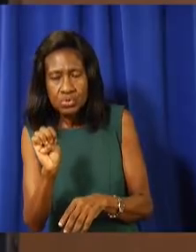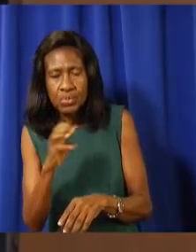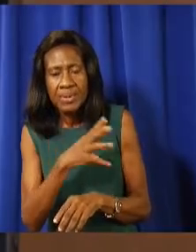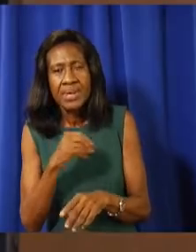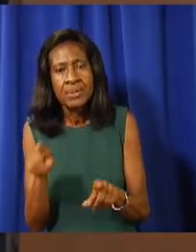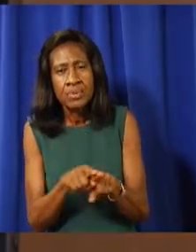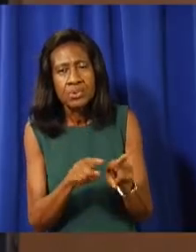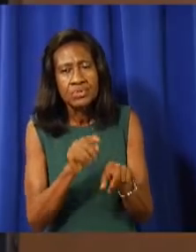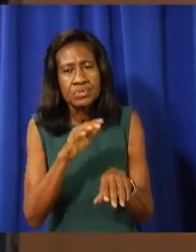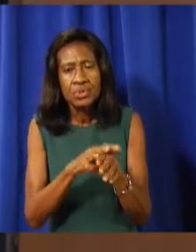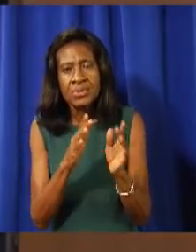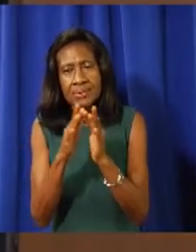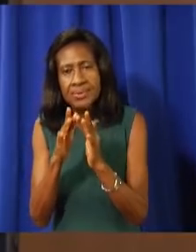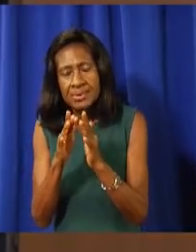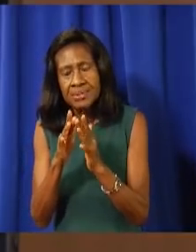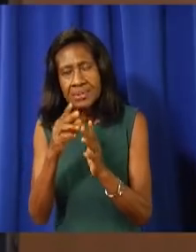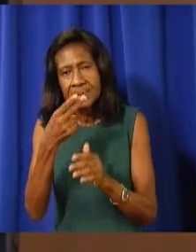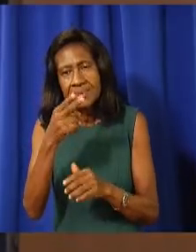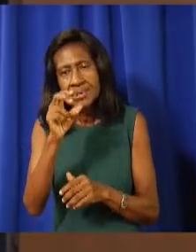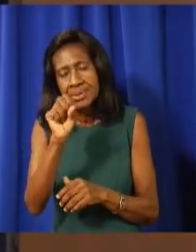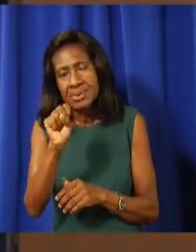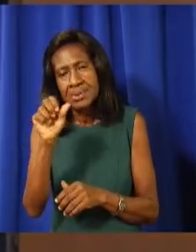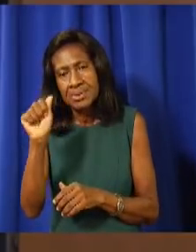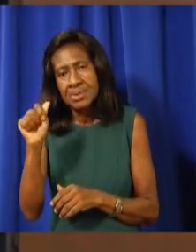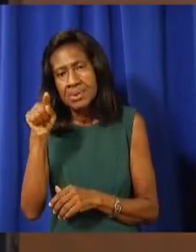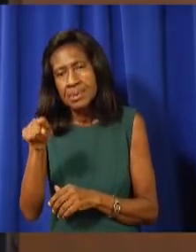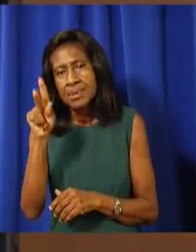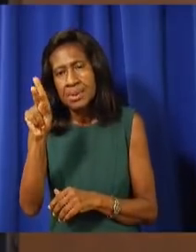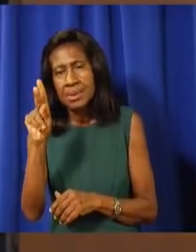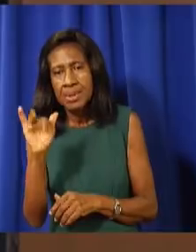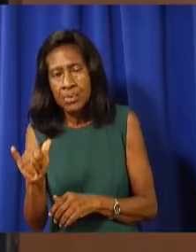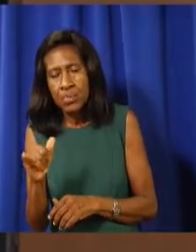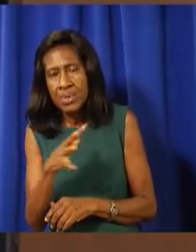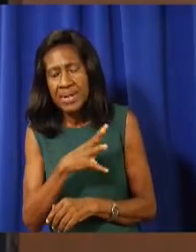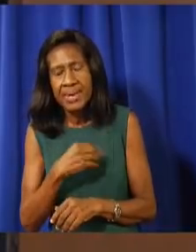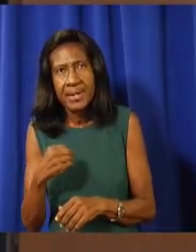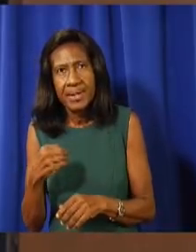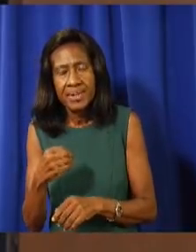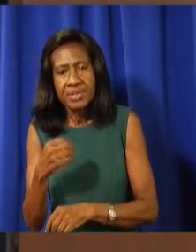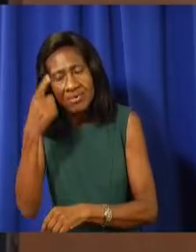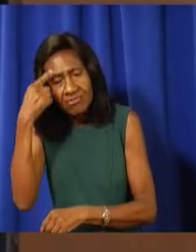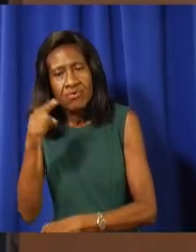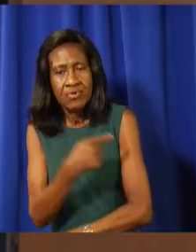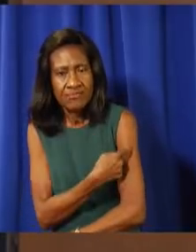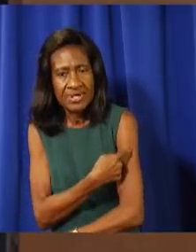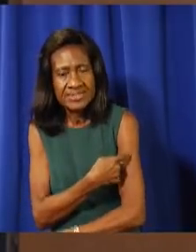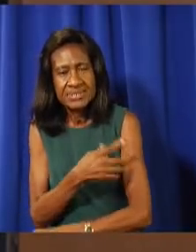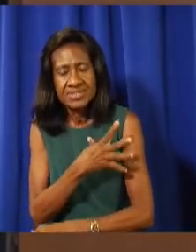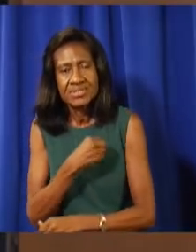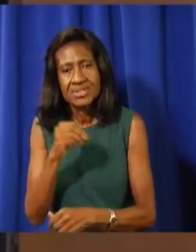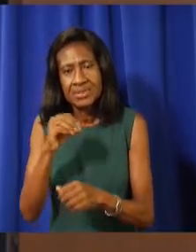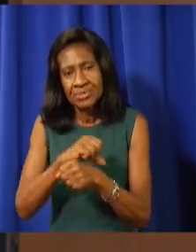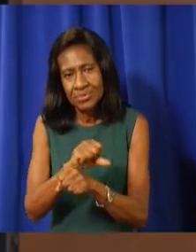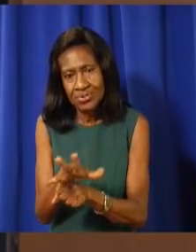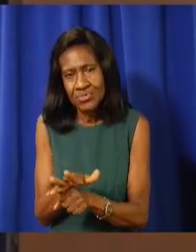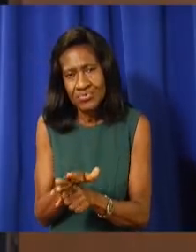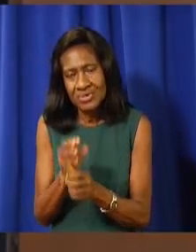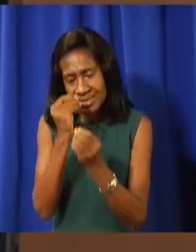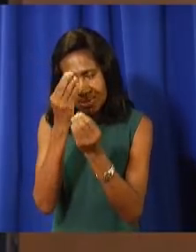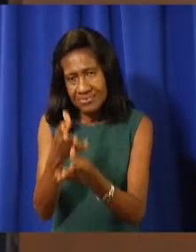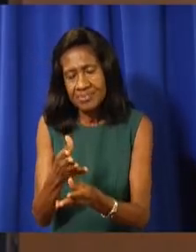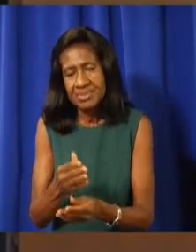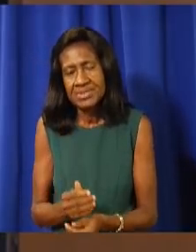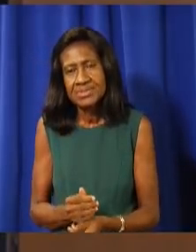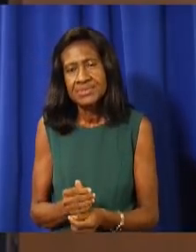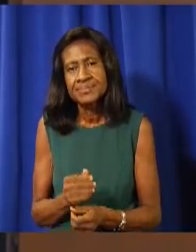.ky as well as hsa.ky for vaccination and COVID-19 information. Until next time, everyone, enjoy the